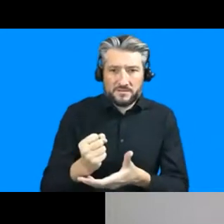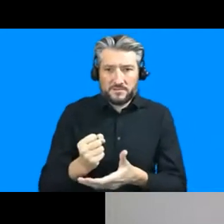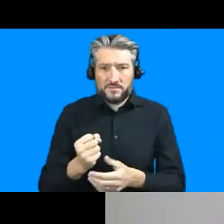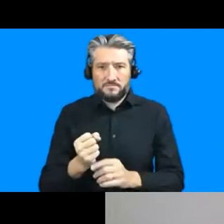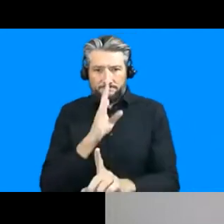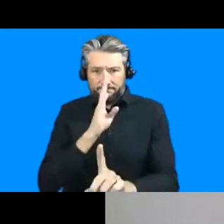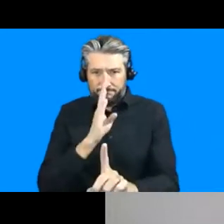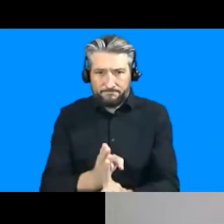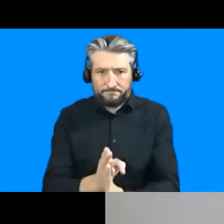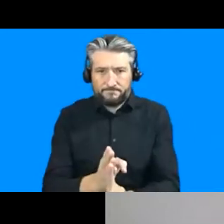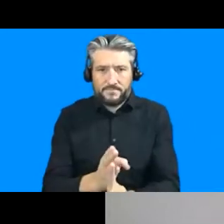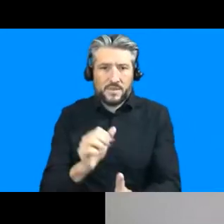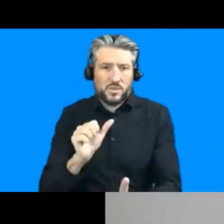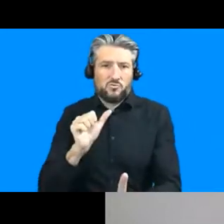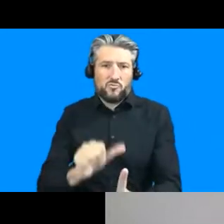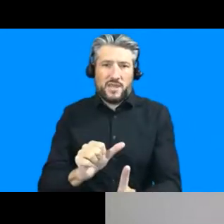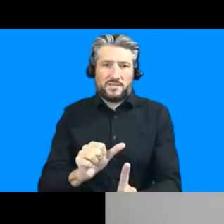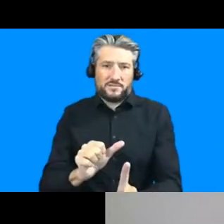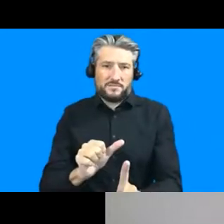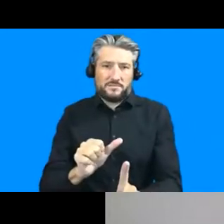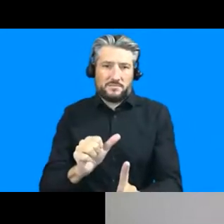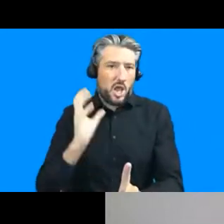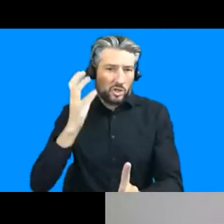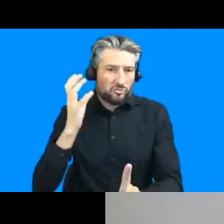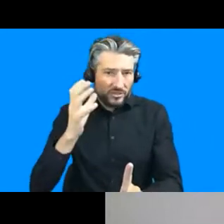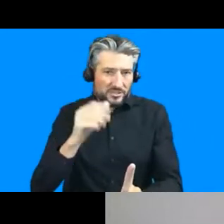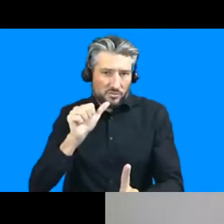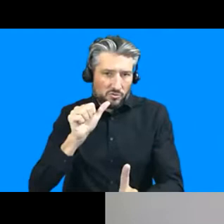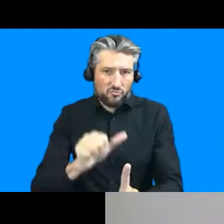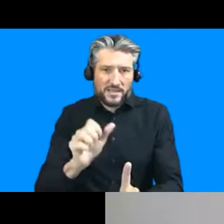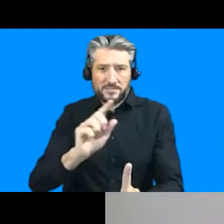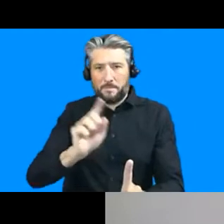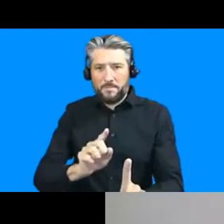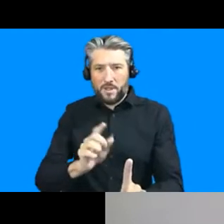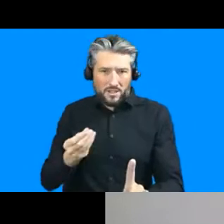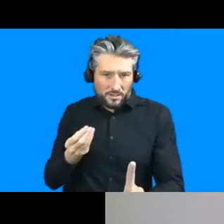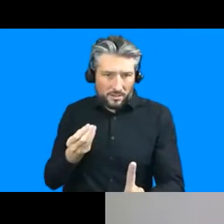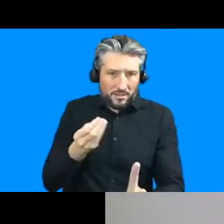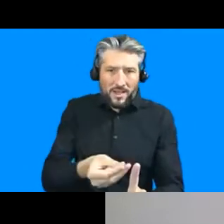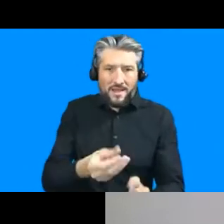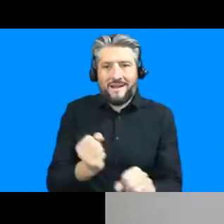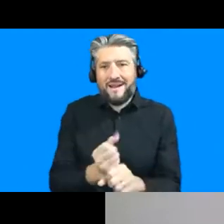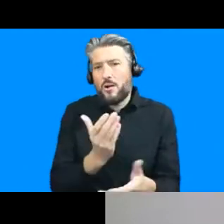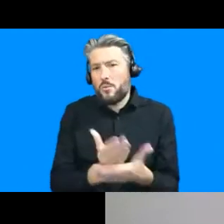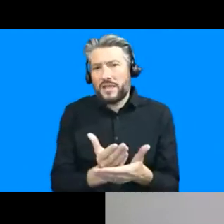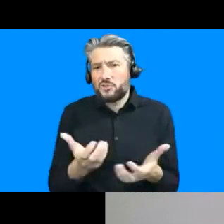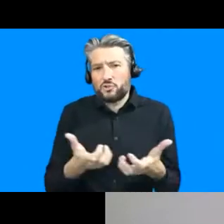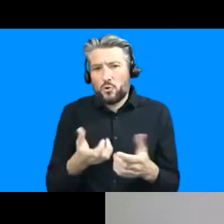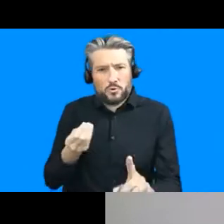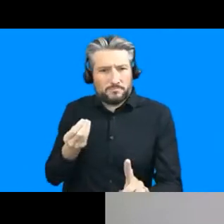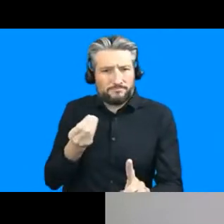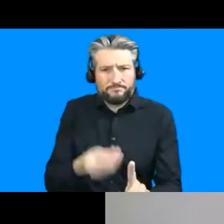countries in the context of development and and the epidemic actually get to people actually contribute to their developments and it's a question about